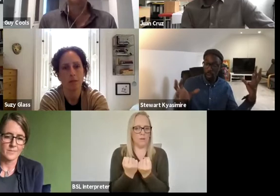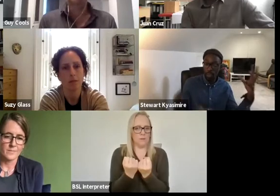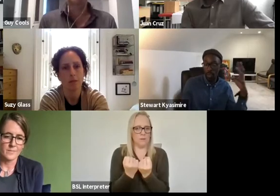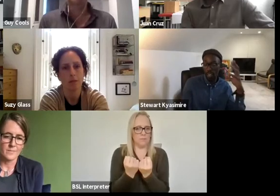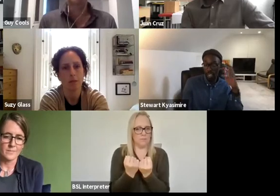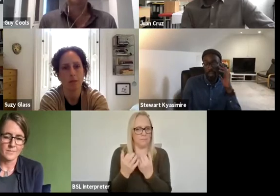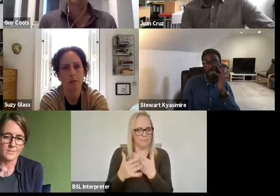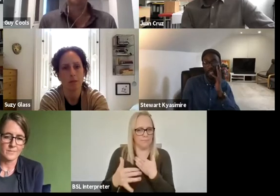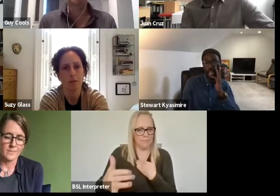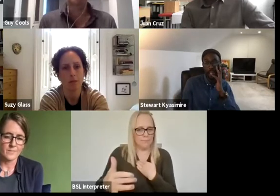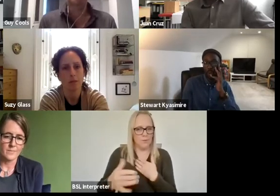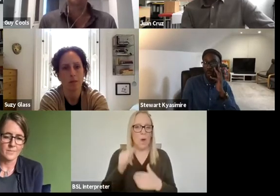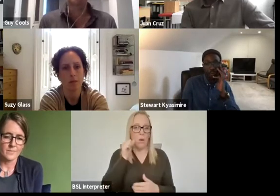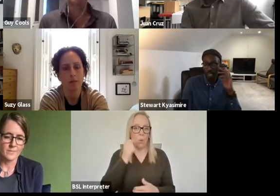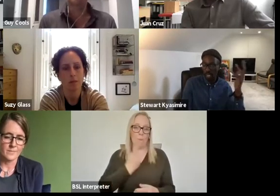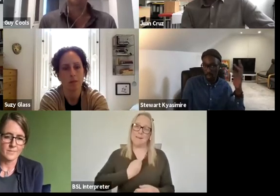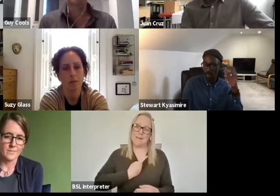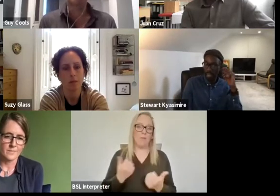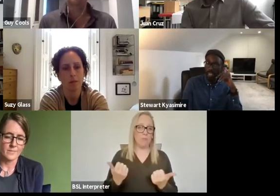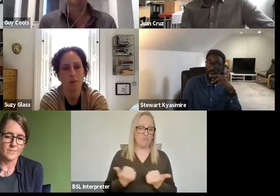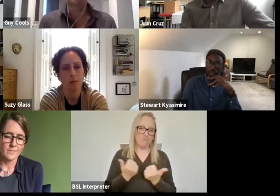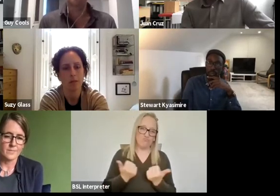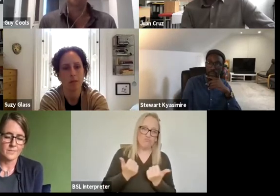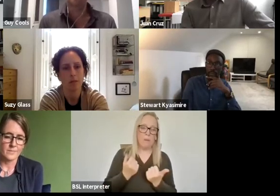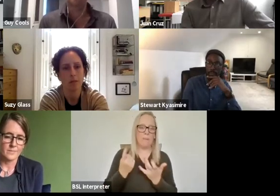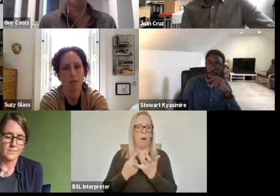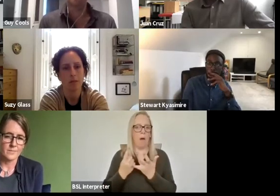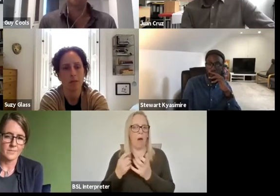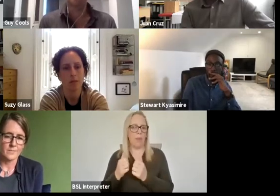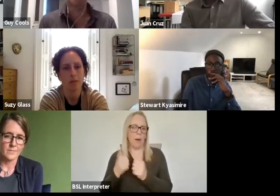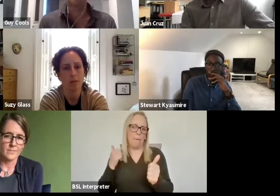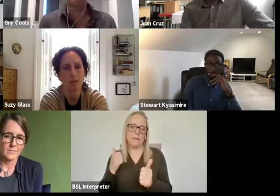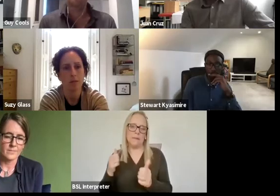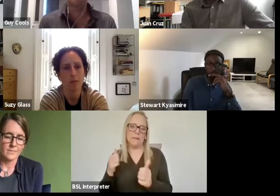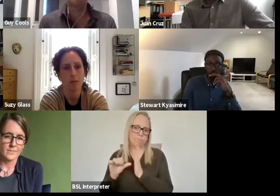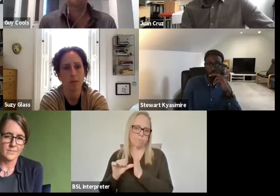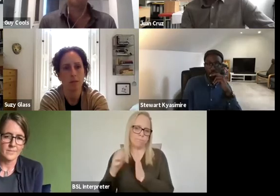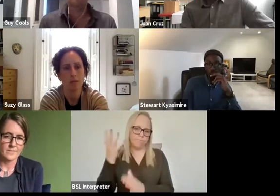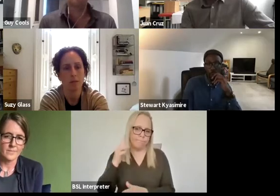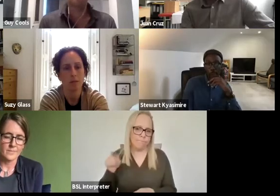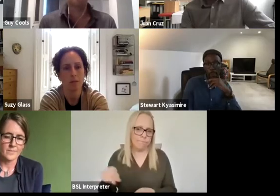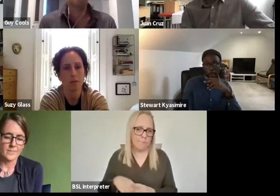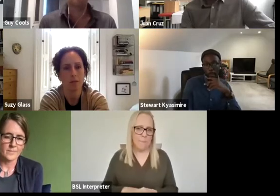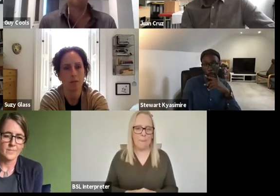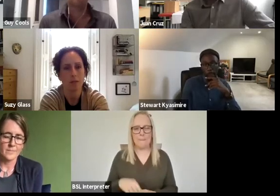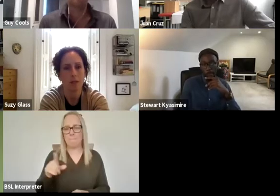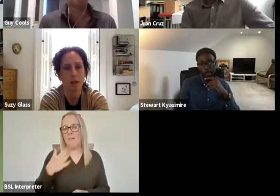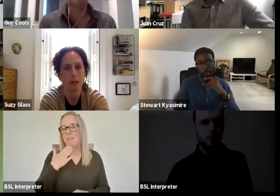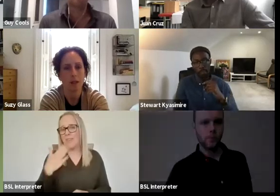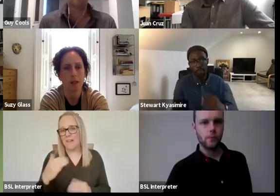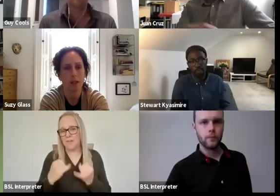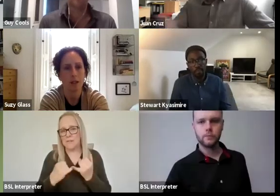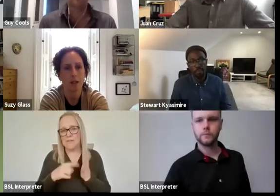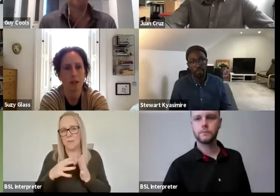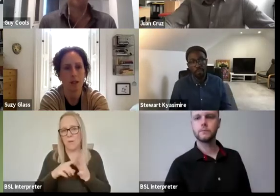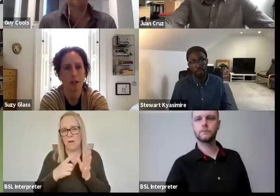a lot of other production companies that I know of it's been fairly difficult for them and that's an interesting point Stuart thank you for that in in